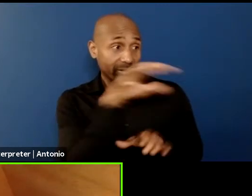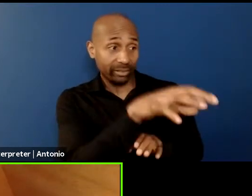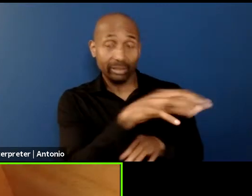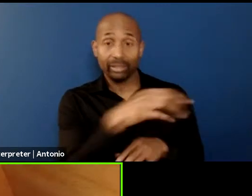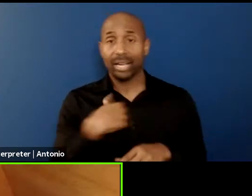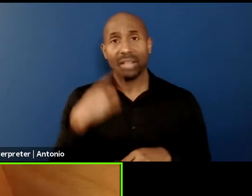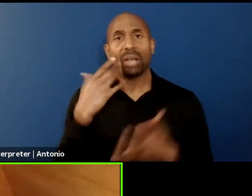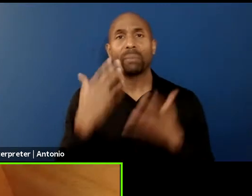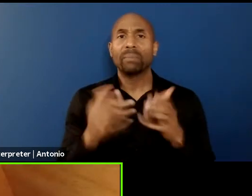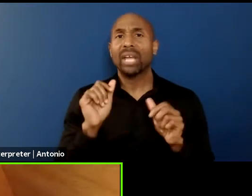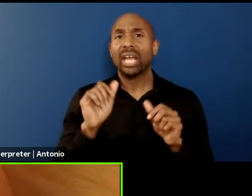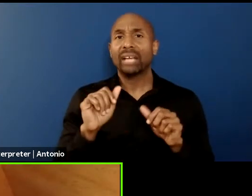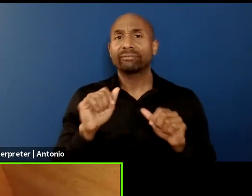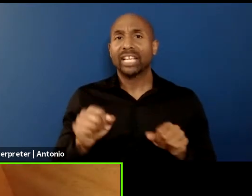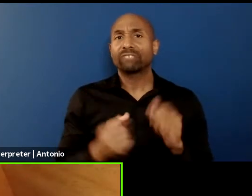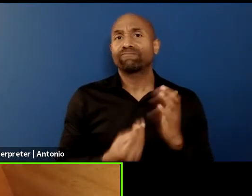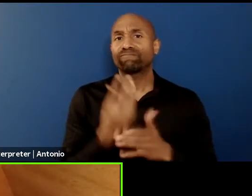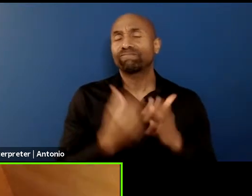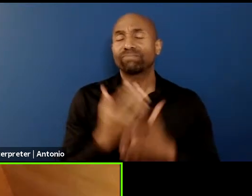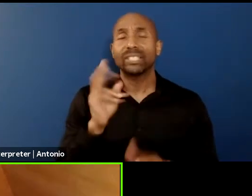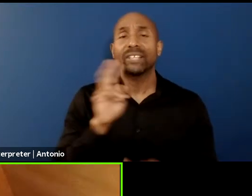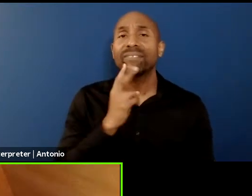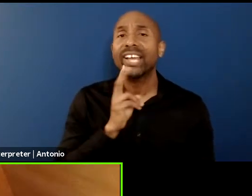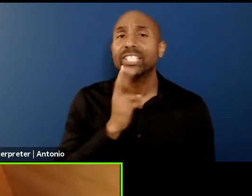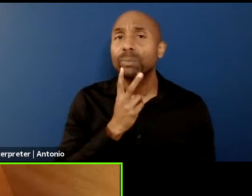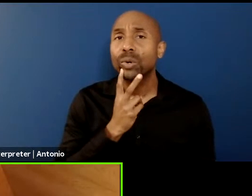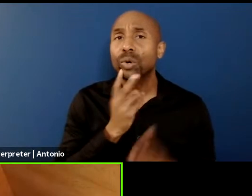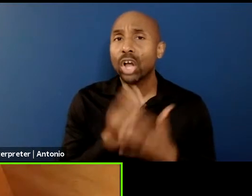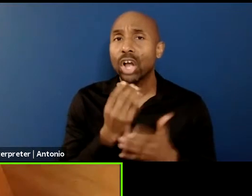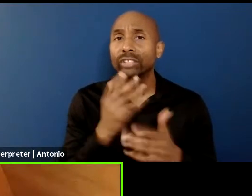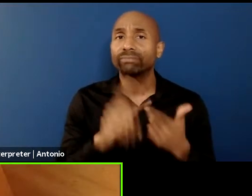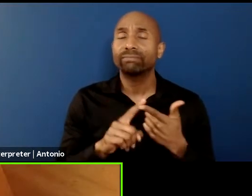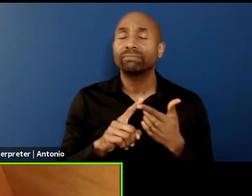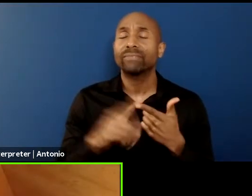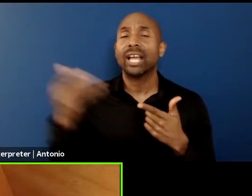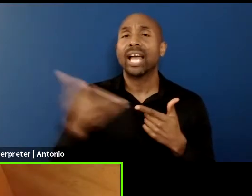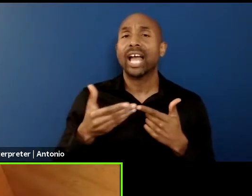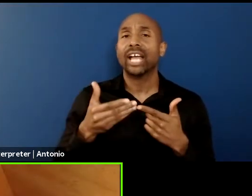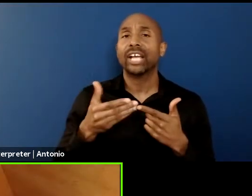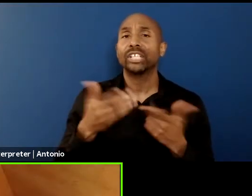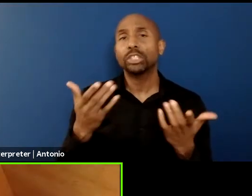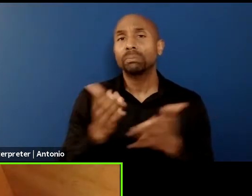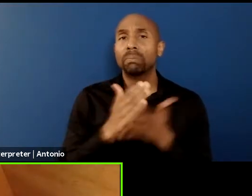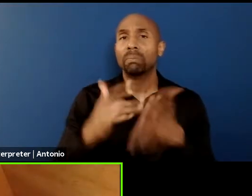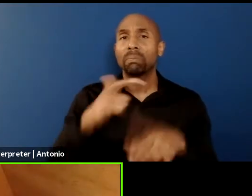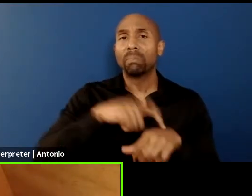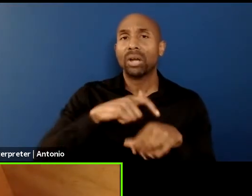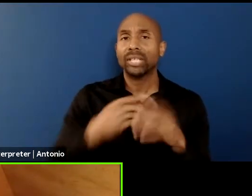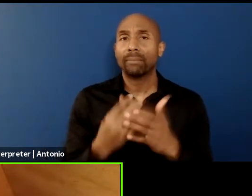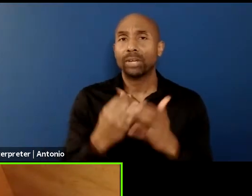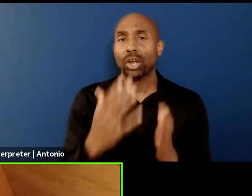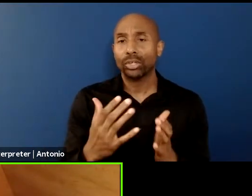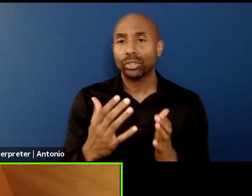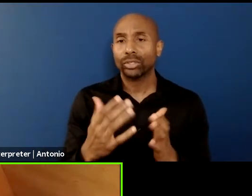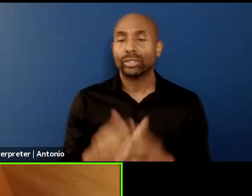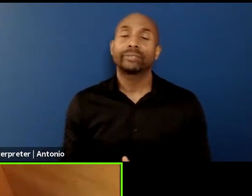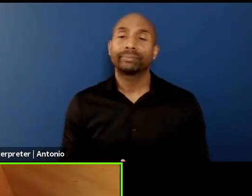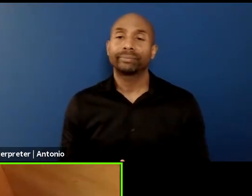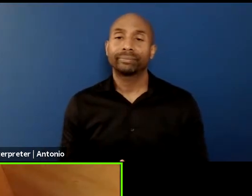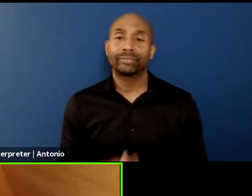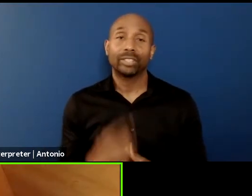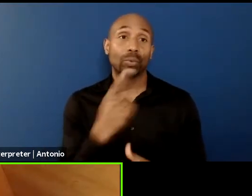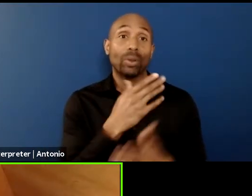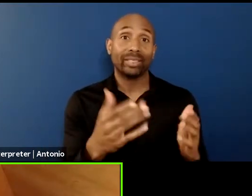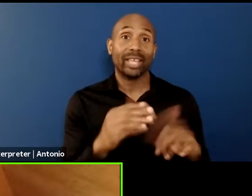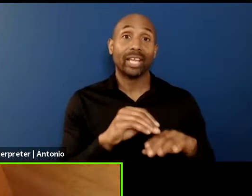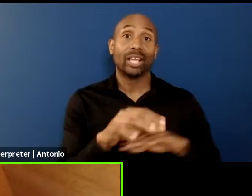vegetable garden and I hired like a part-time gardener to, to do that. And then one thing takes the other, no? And then suddenly